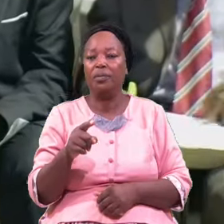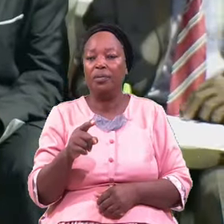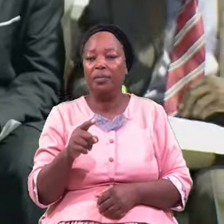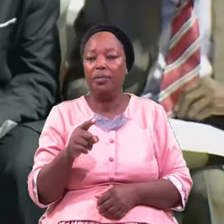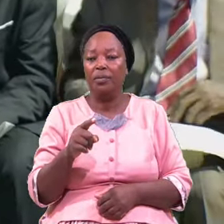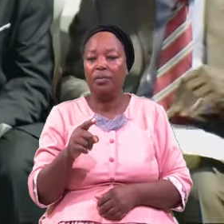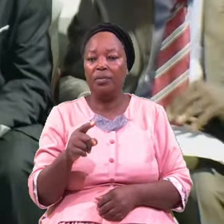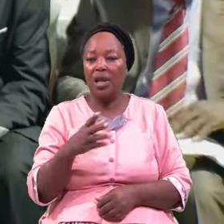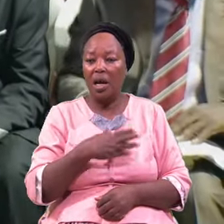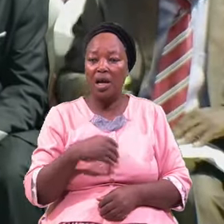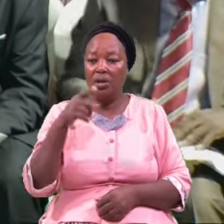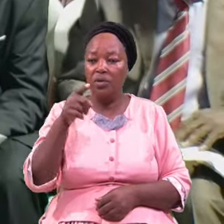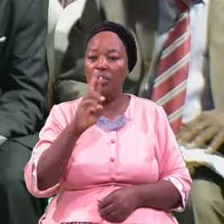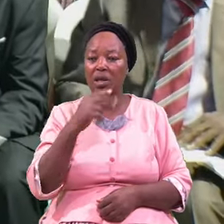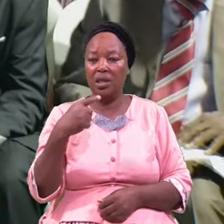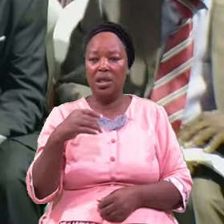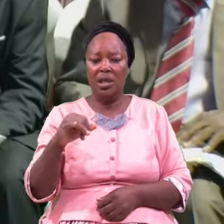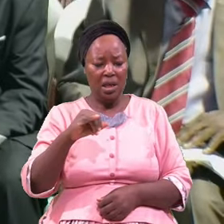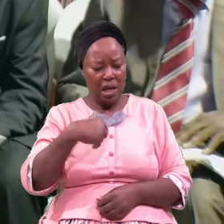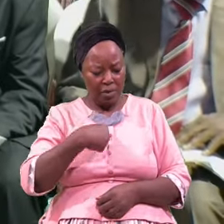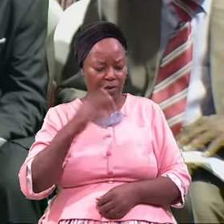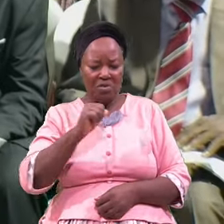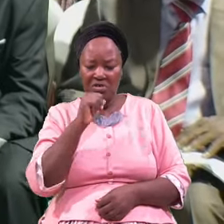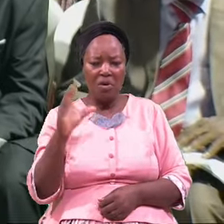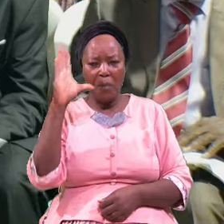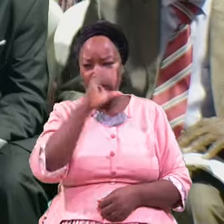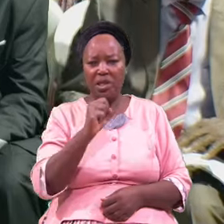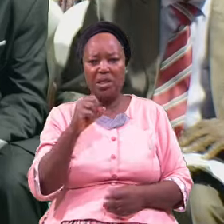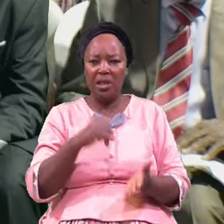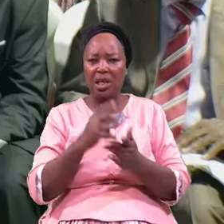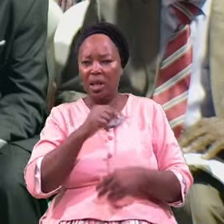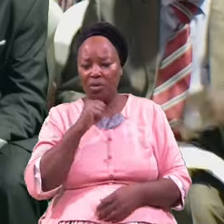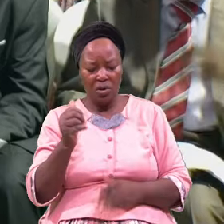And you are saying I will not leave Except I am blessed